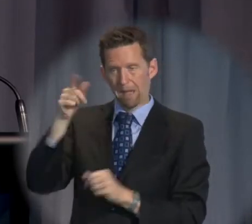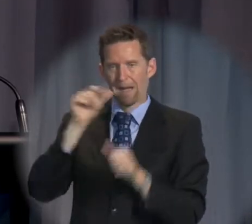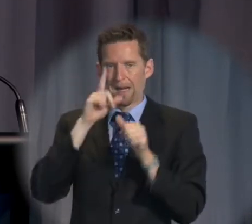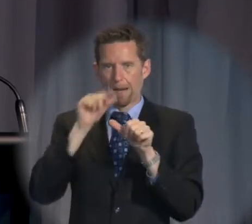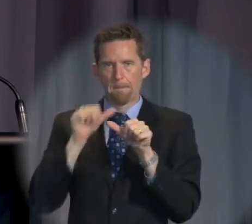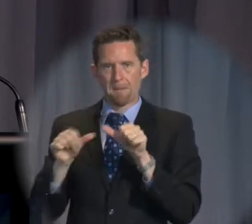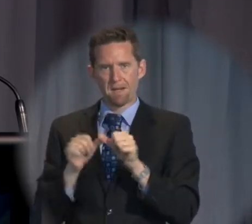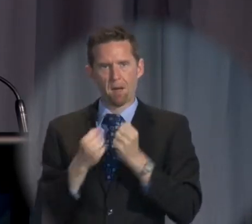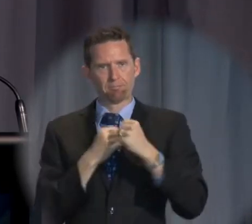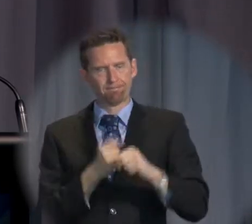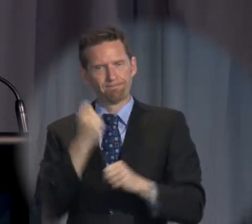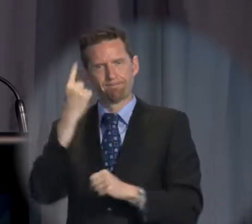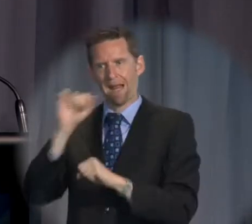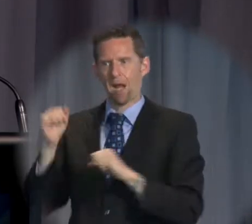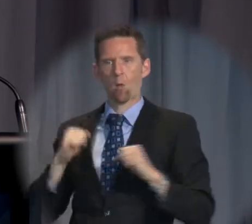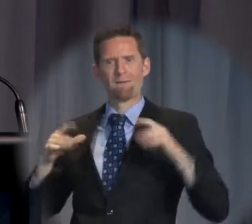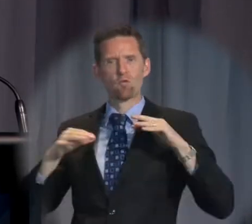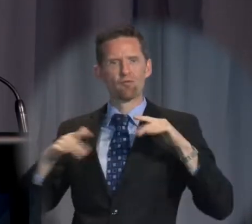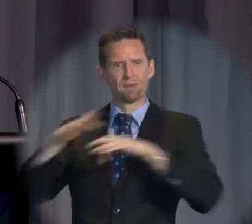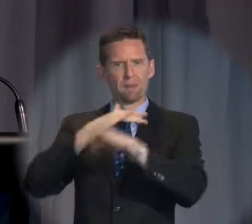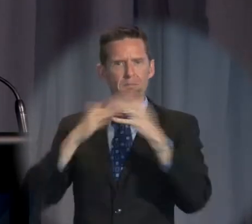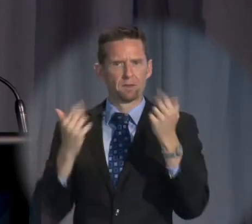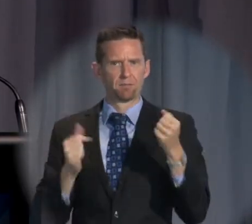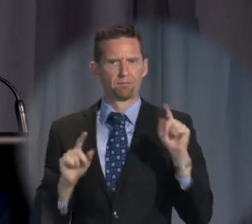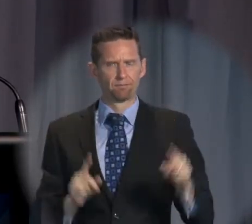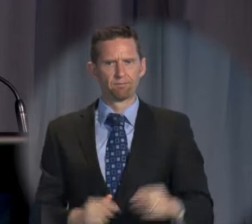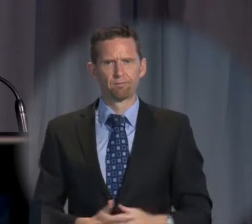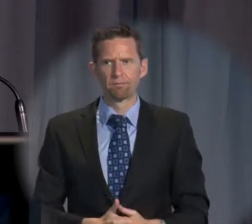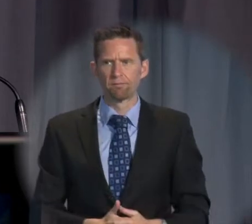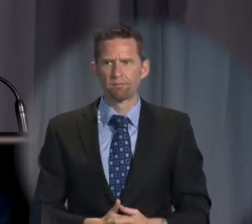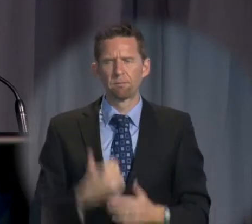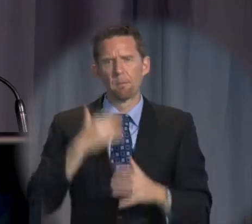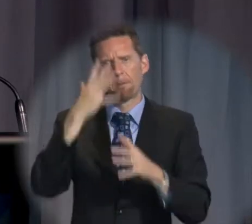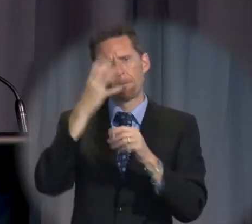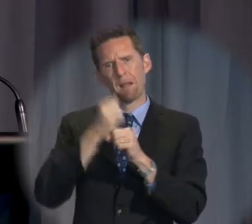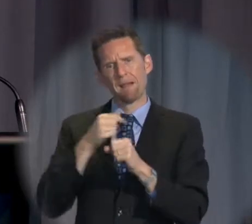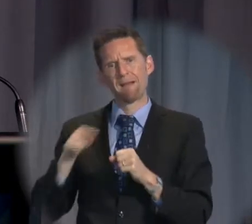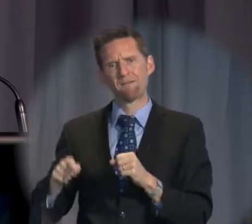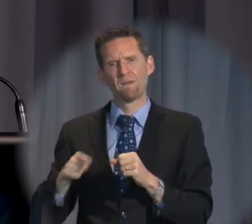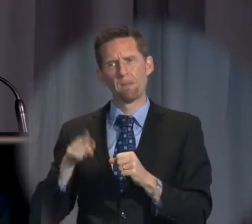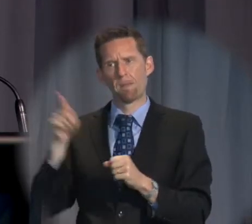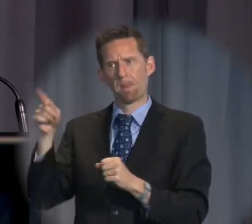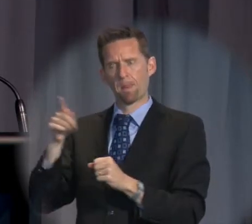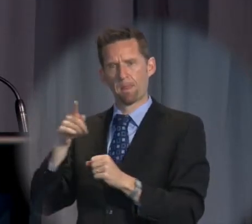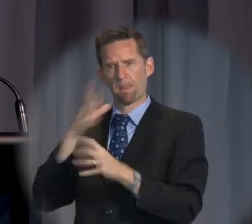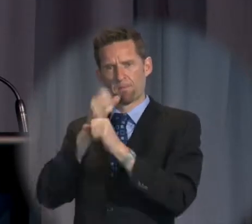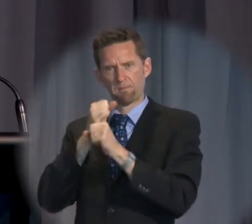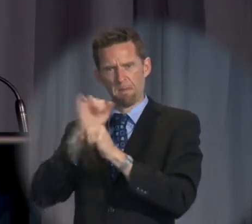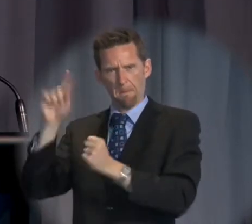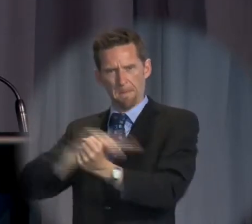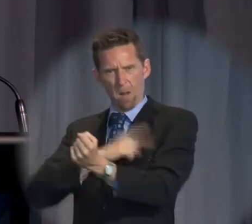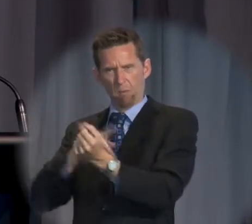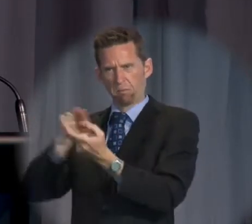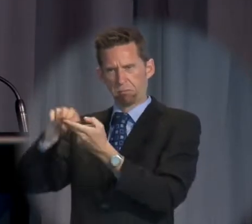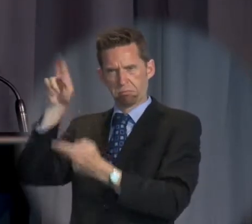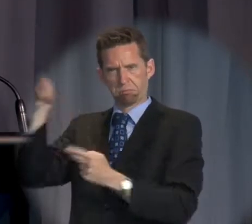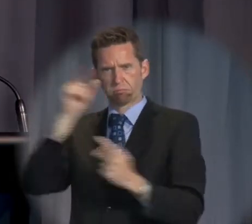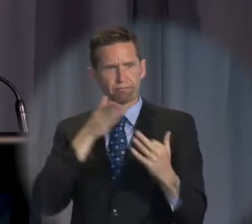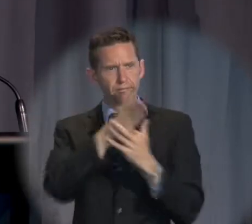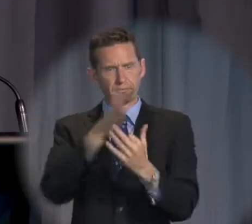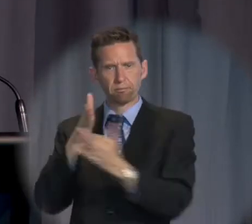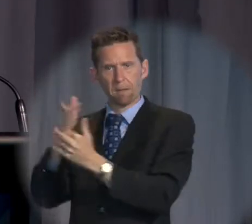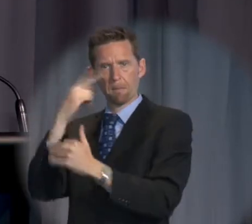and understand our freedoms. I believe that the increasing power of the modern state to intrude into people's lives requires